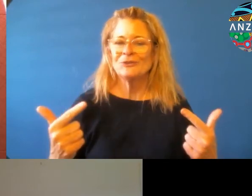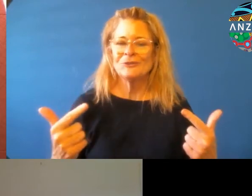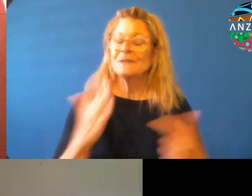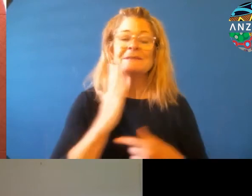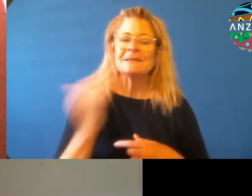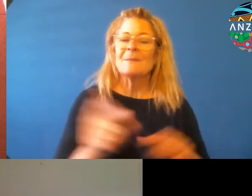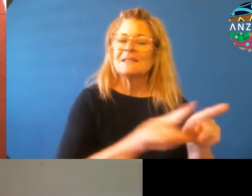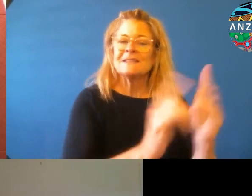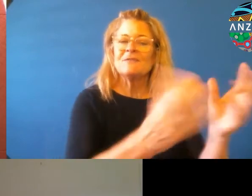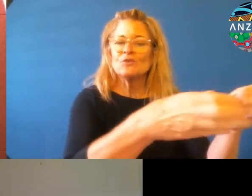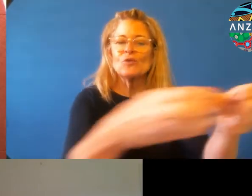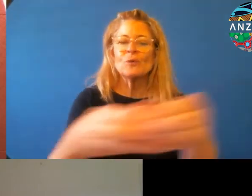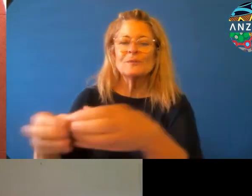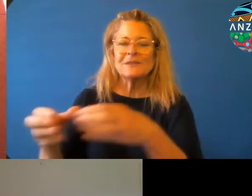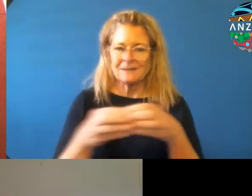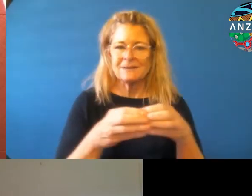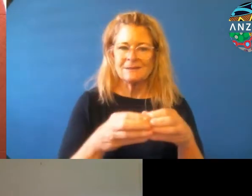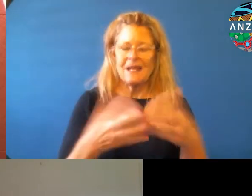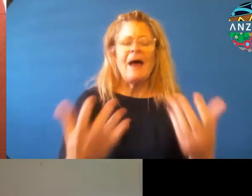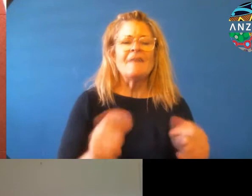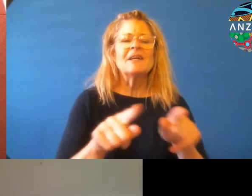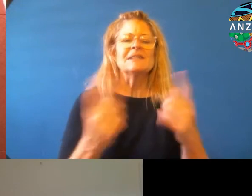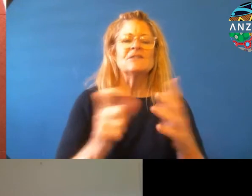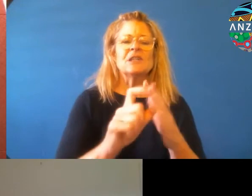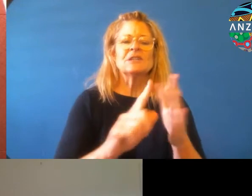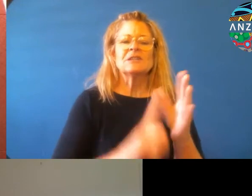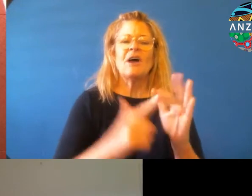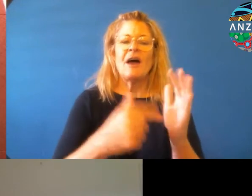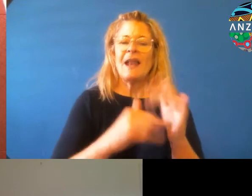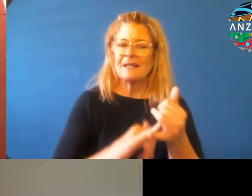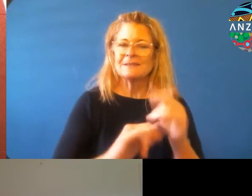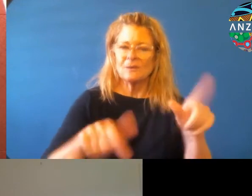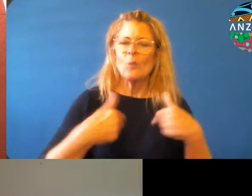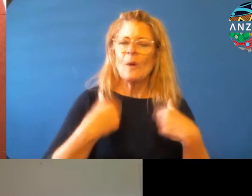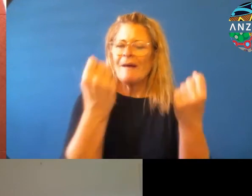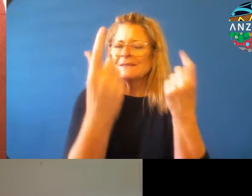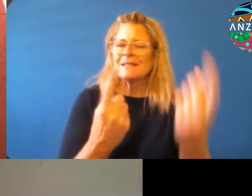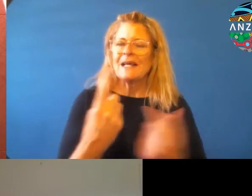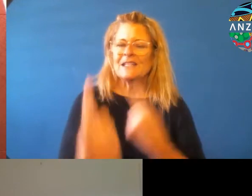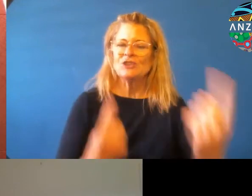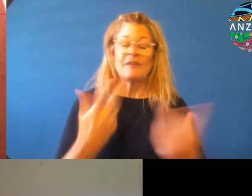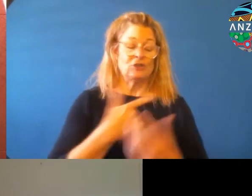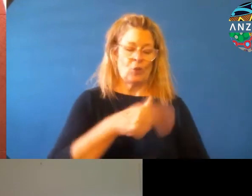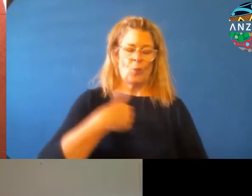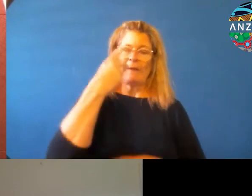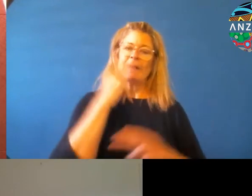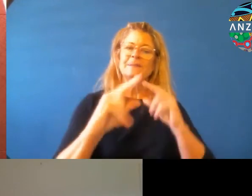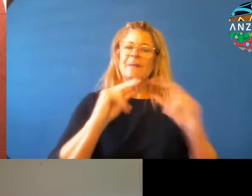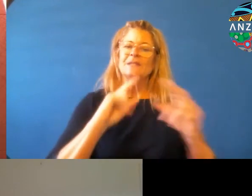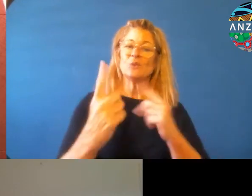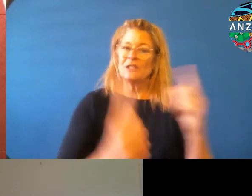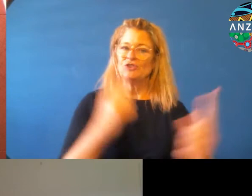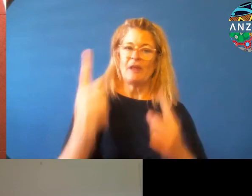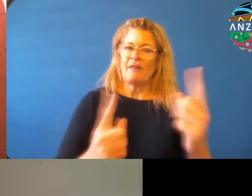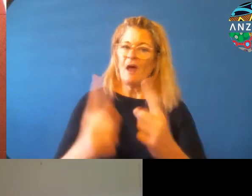But we have several dialects, and we all understand each other, so we can speak to each other in reo Māori,